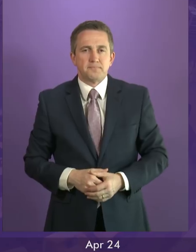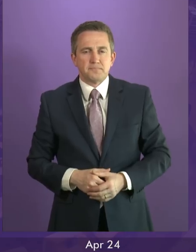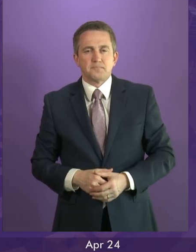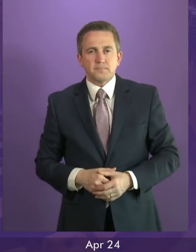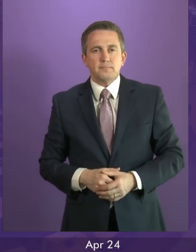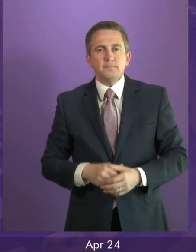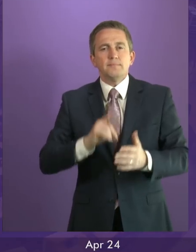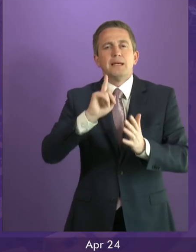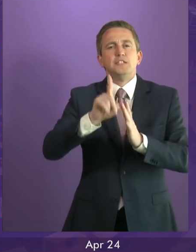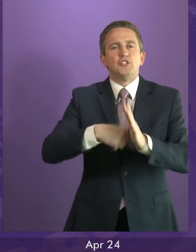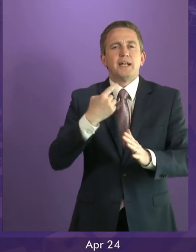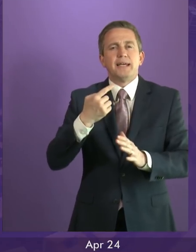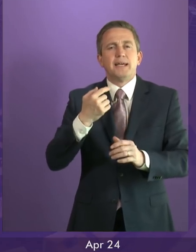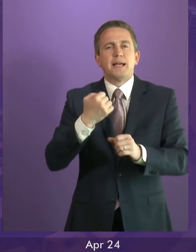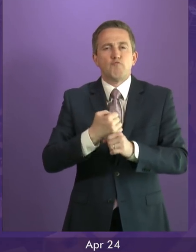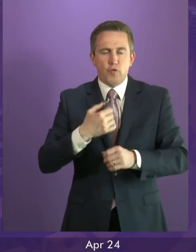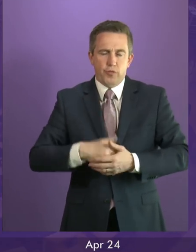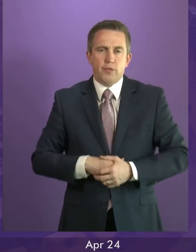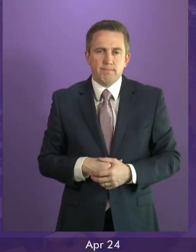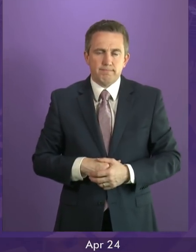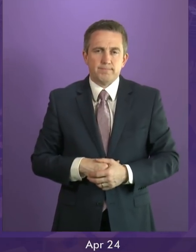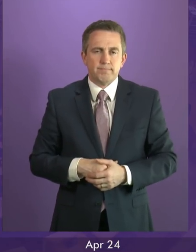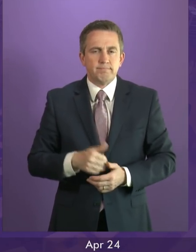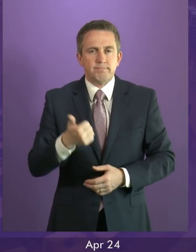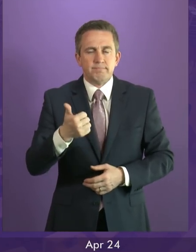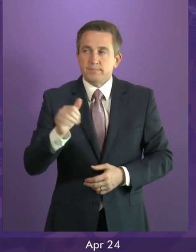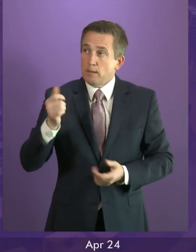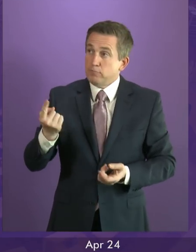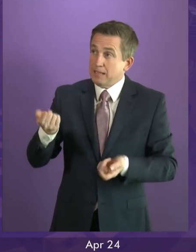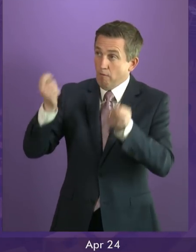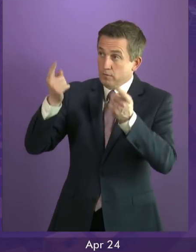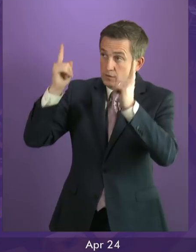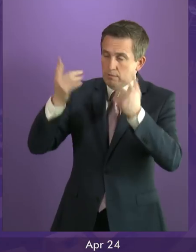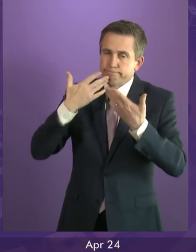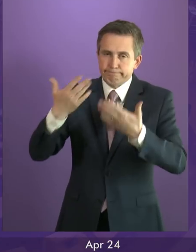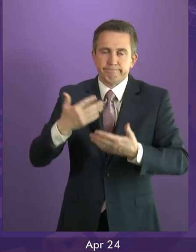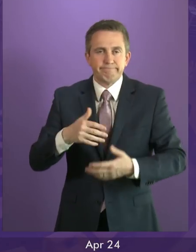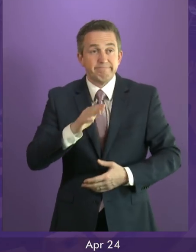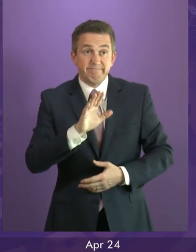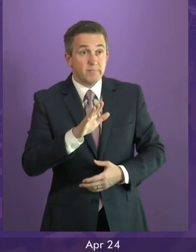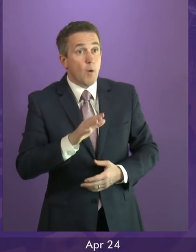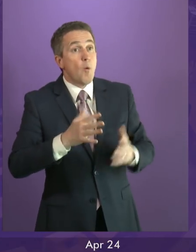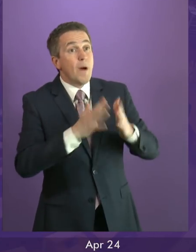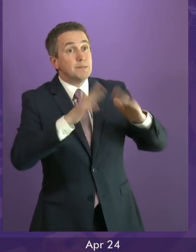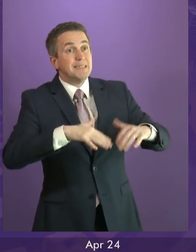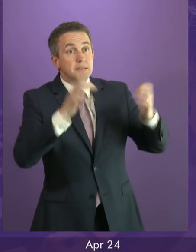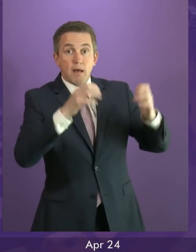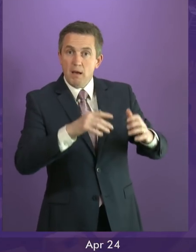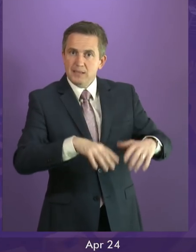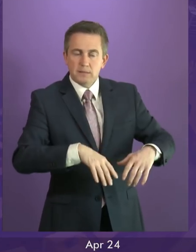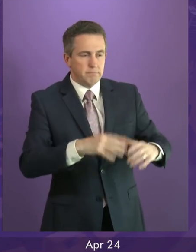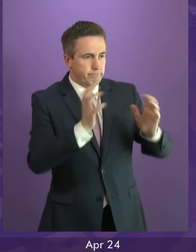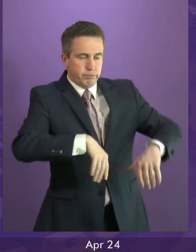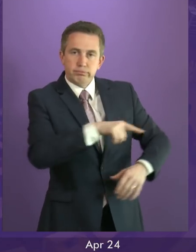Jenny Gilruth to be followed by Myrtle Fraser. Jenny Gilruth. Thank you, President Officer. As the First Minister has already mentioned, so broken is the Westminster system that even